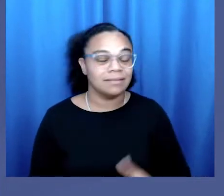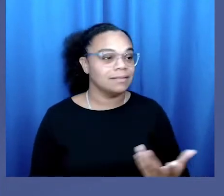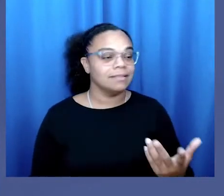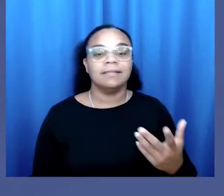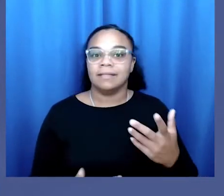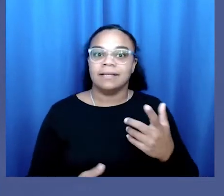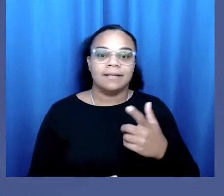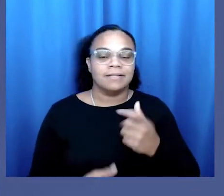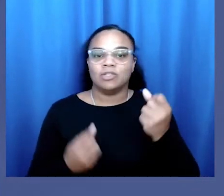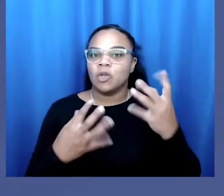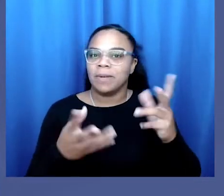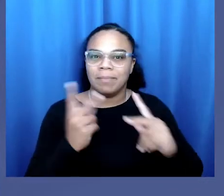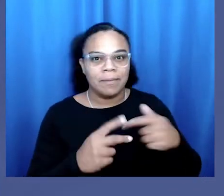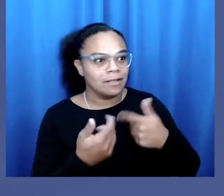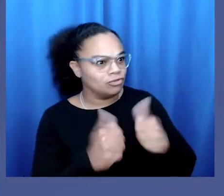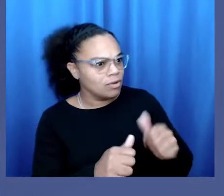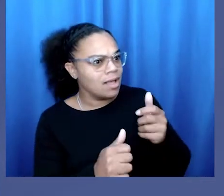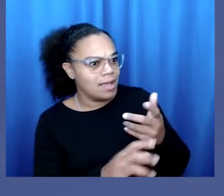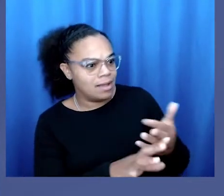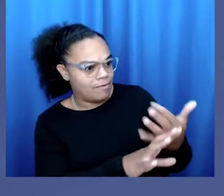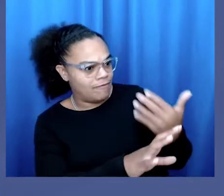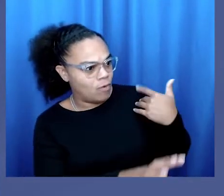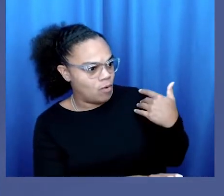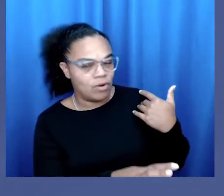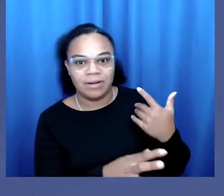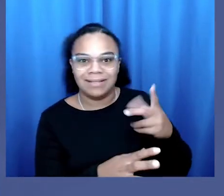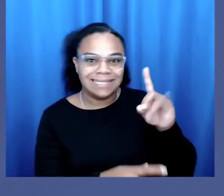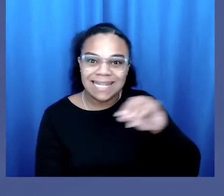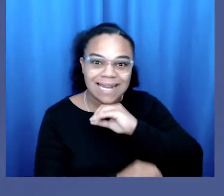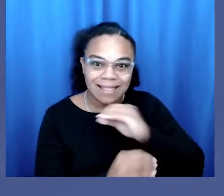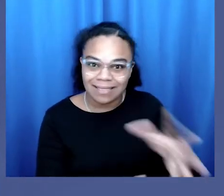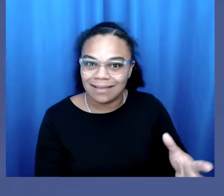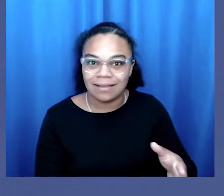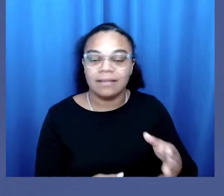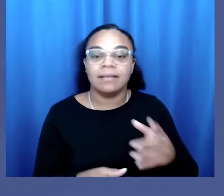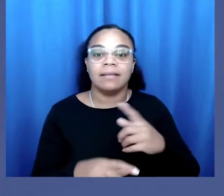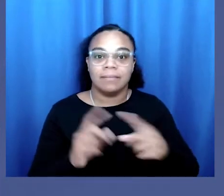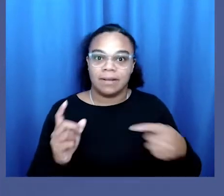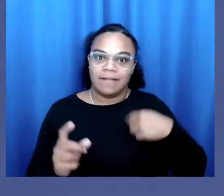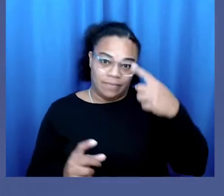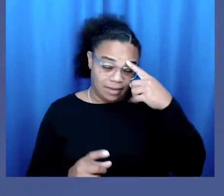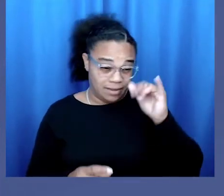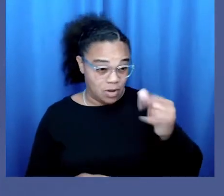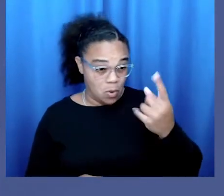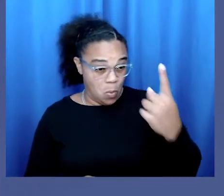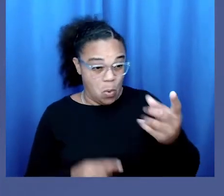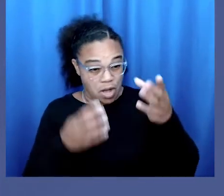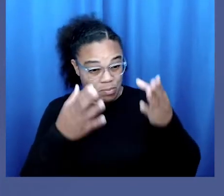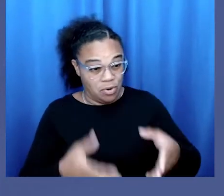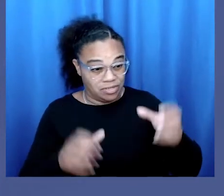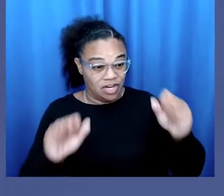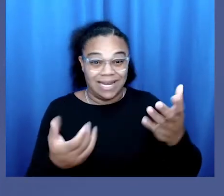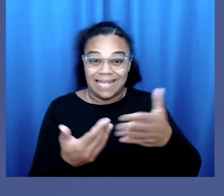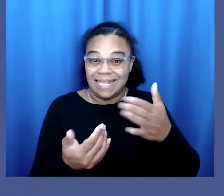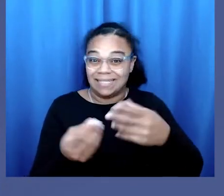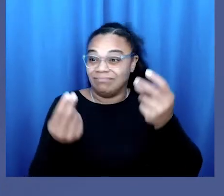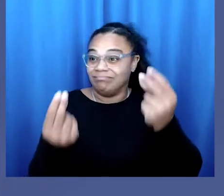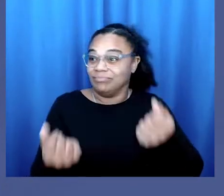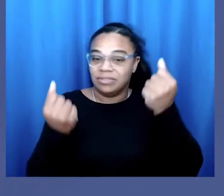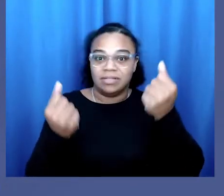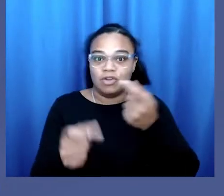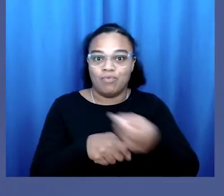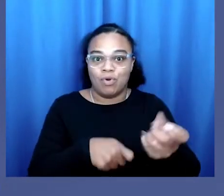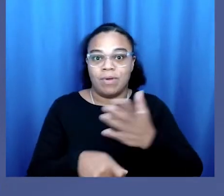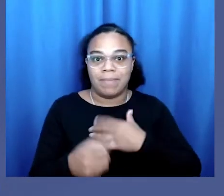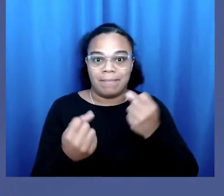been done had chosen to do nothing. I fought back because if one vindictive and insignificant bigot could snap her fingers and take away my